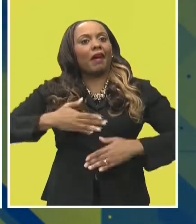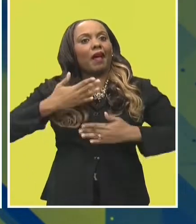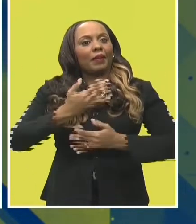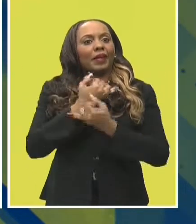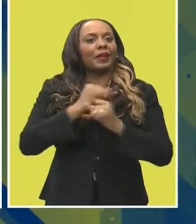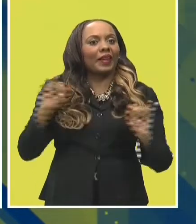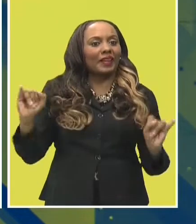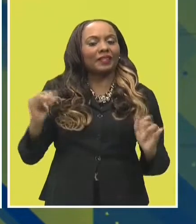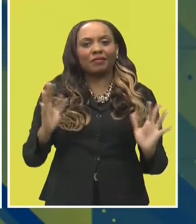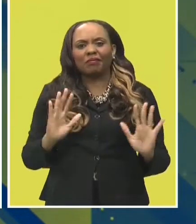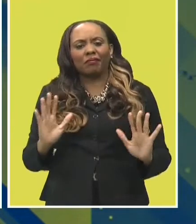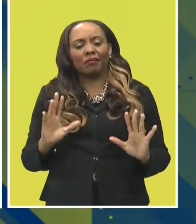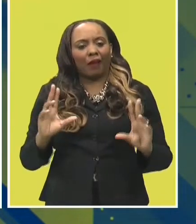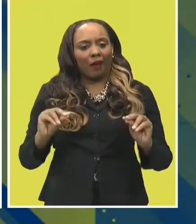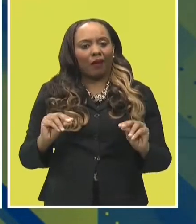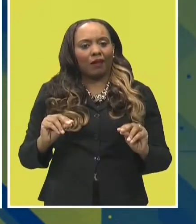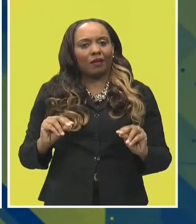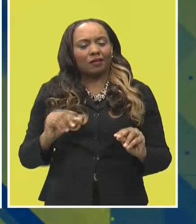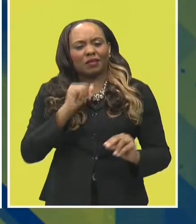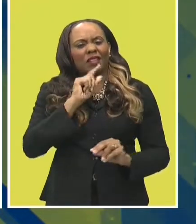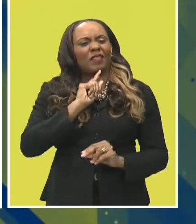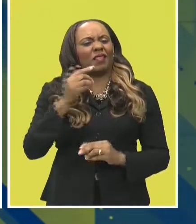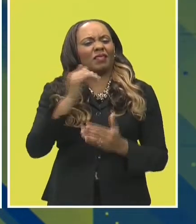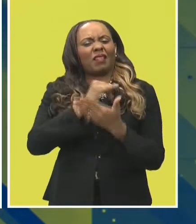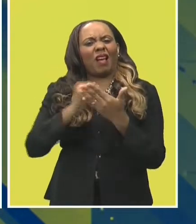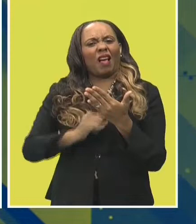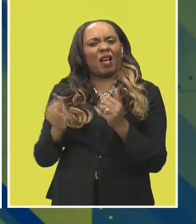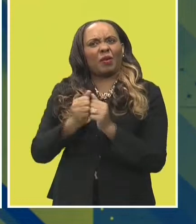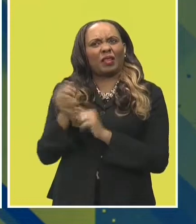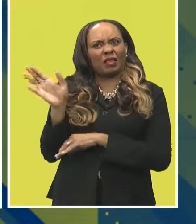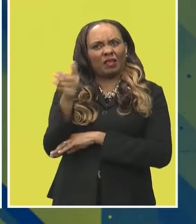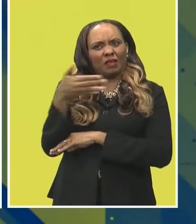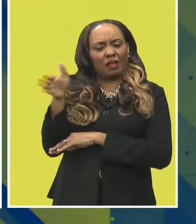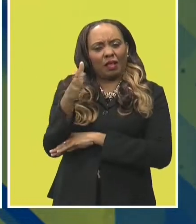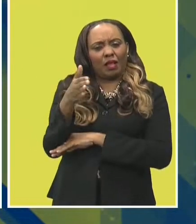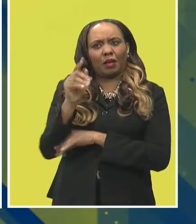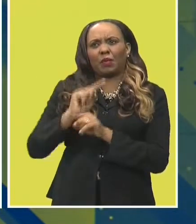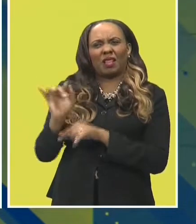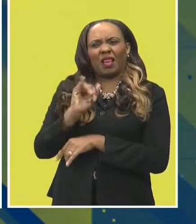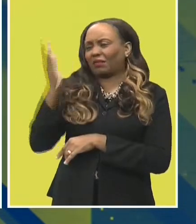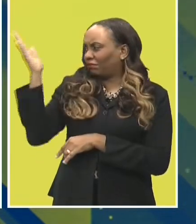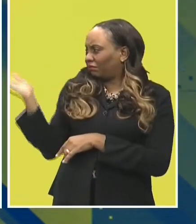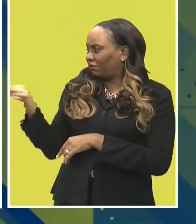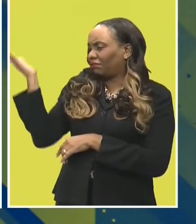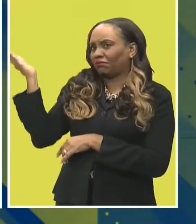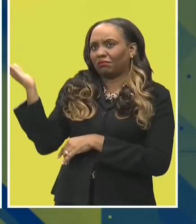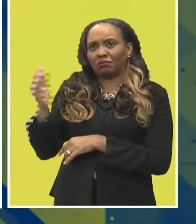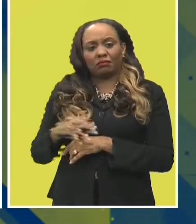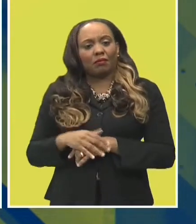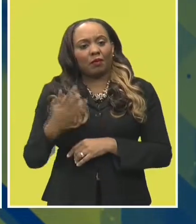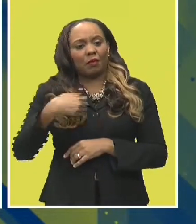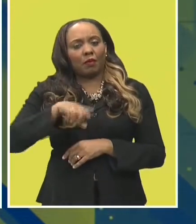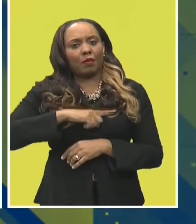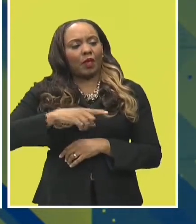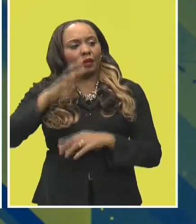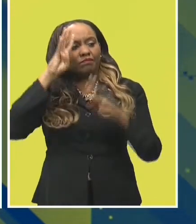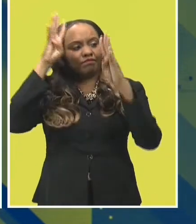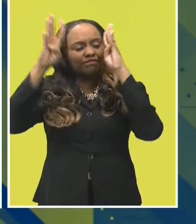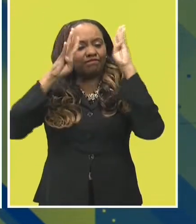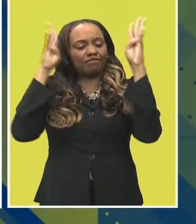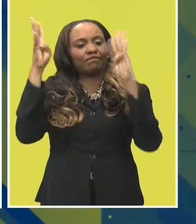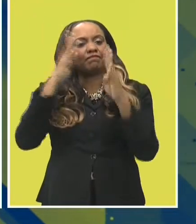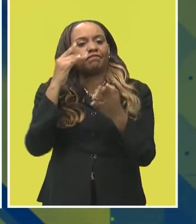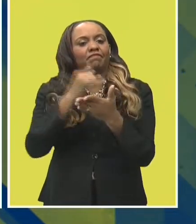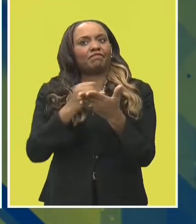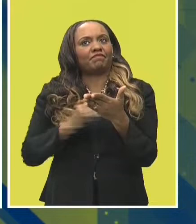I don't even think we even have a design that has, like, the flag as the generic flag. So we have, we create it in such a way that